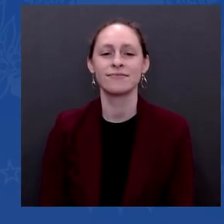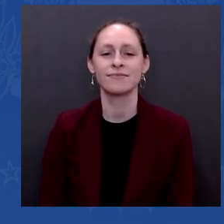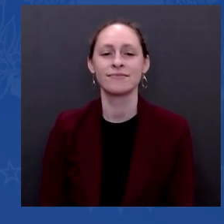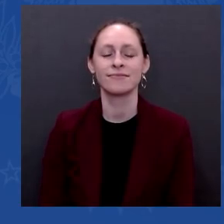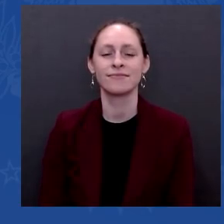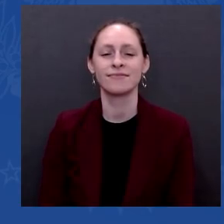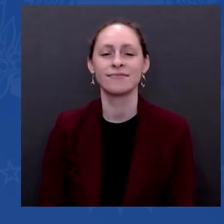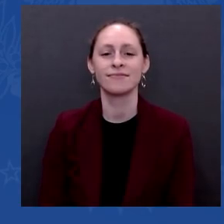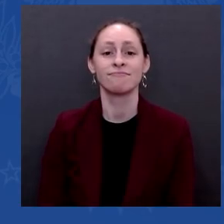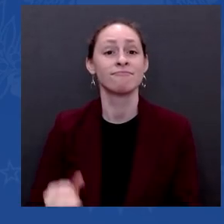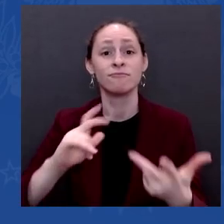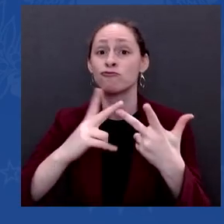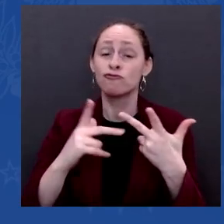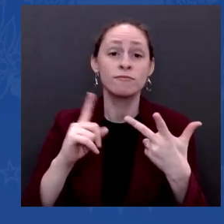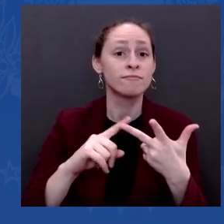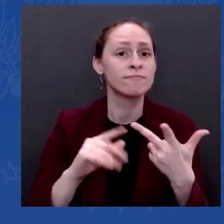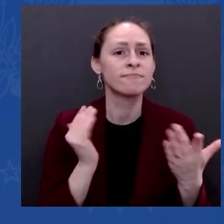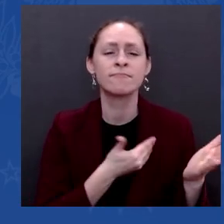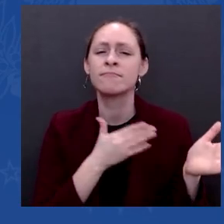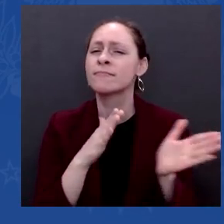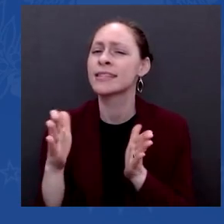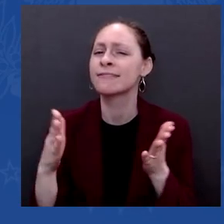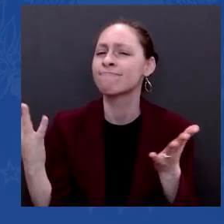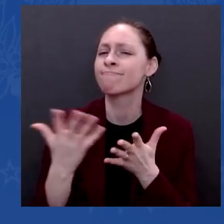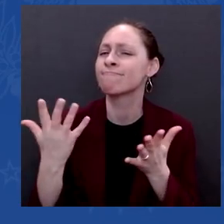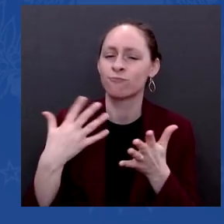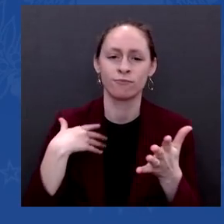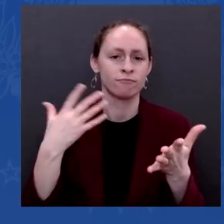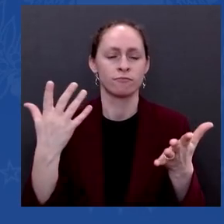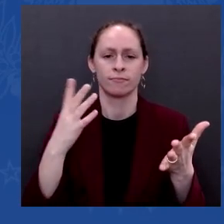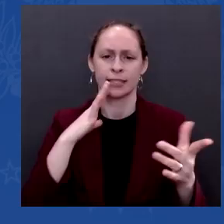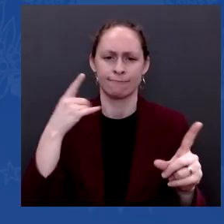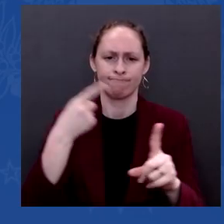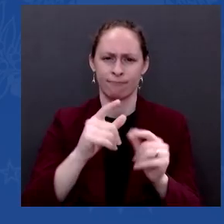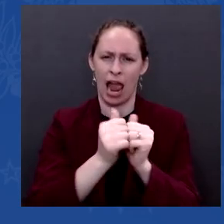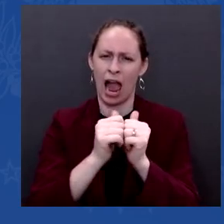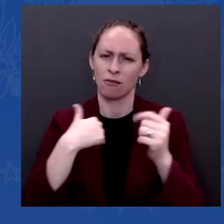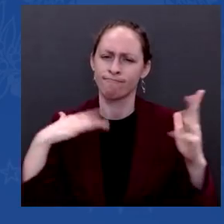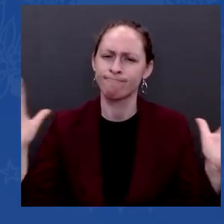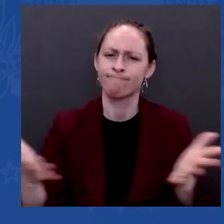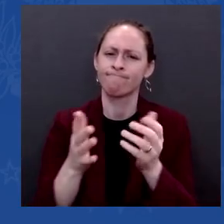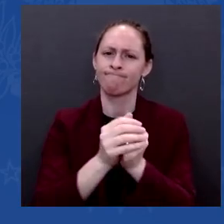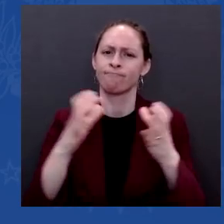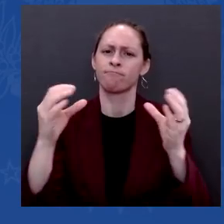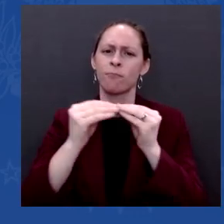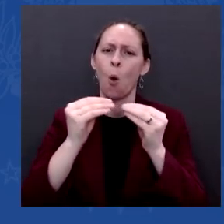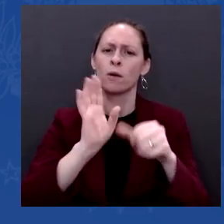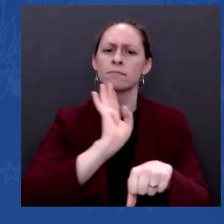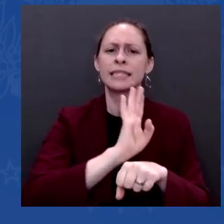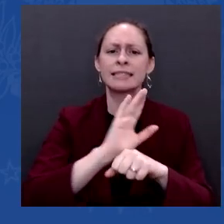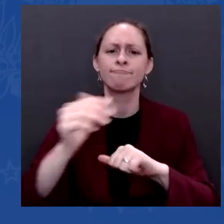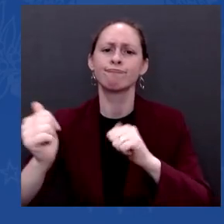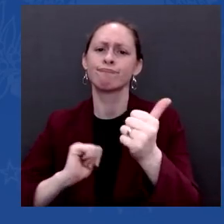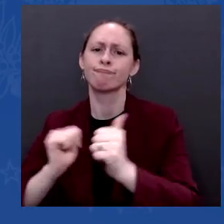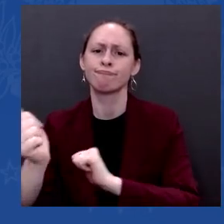a handful of giant companies dominate the market in sectors like meat processing, railroad shipping, and other areas.